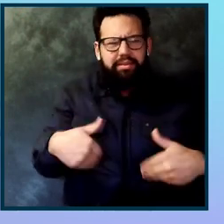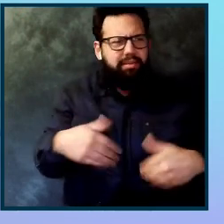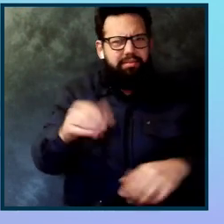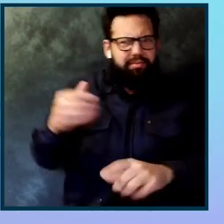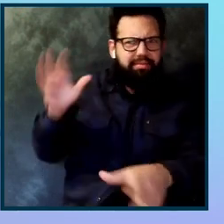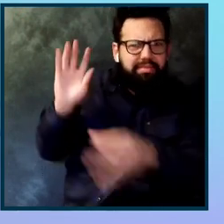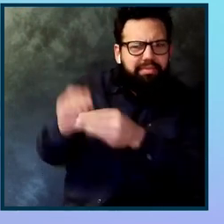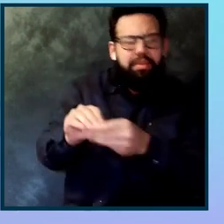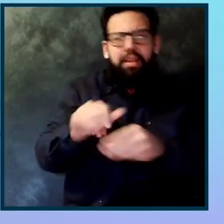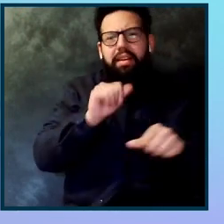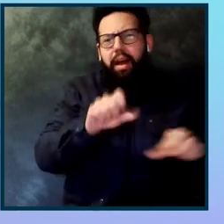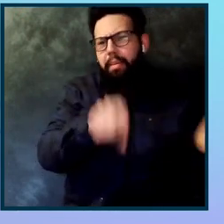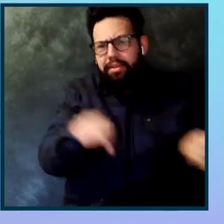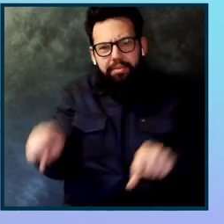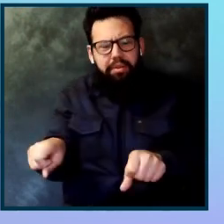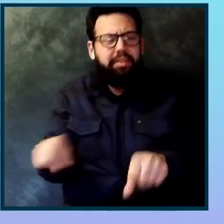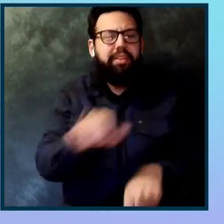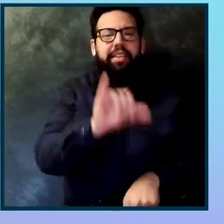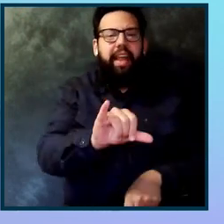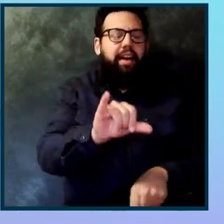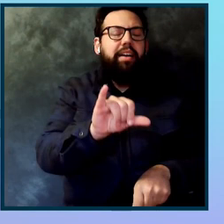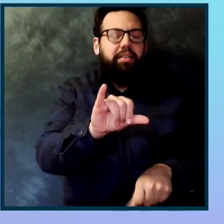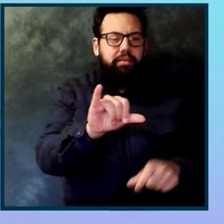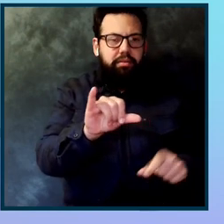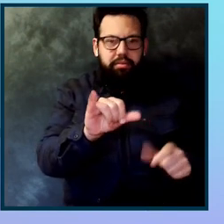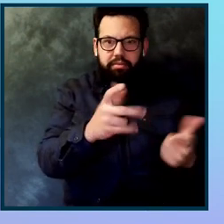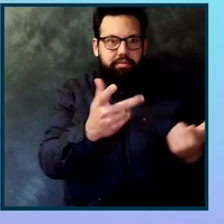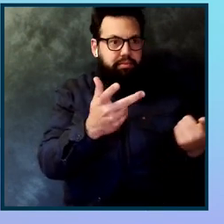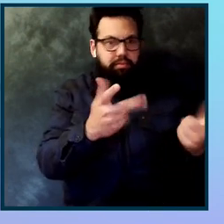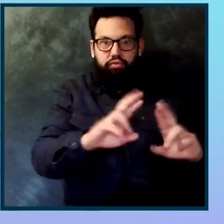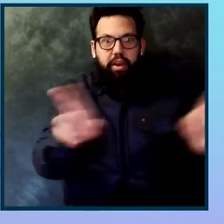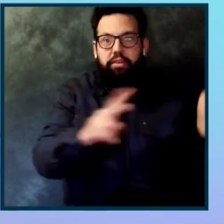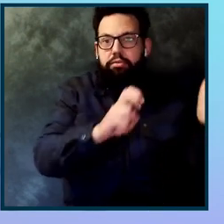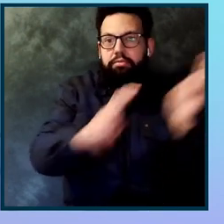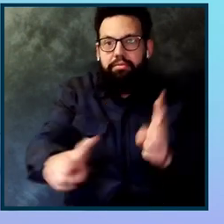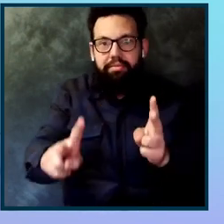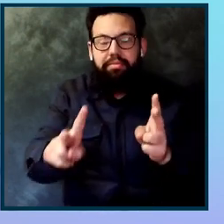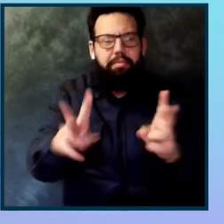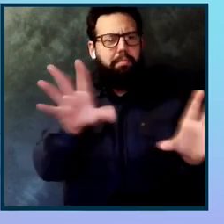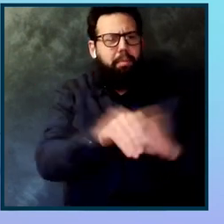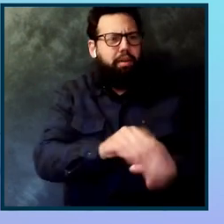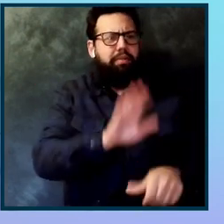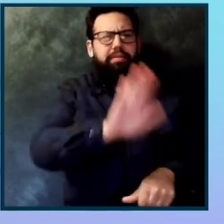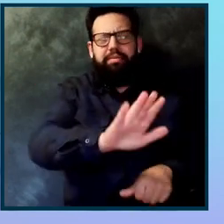available information that's part of the Axe ecosystem. So how